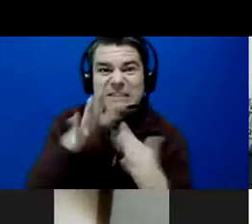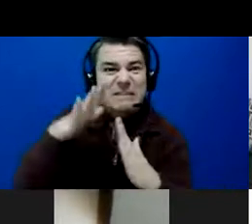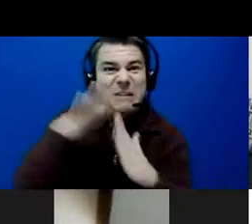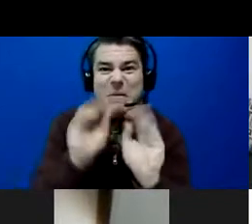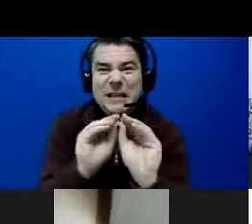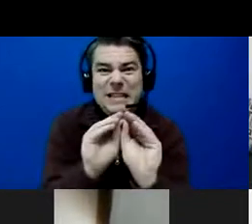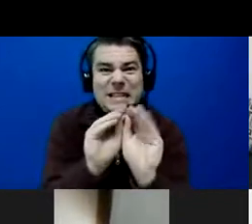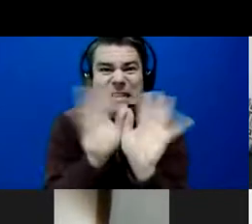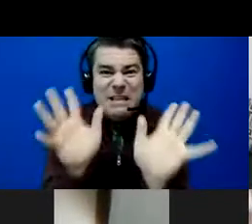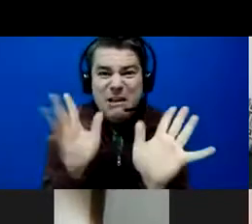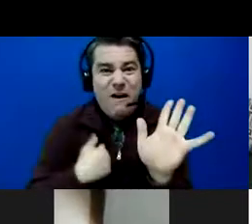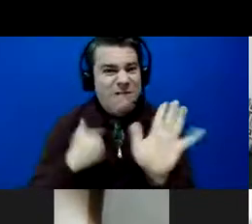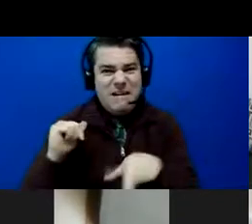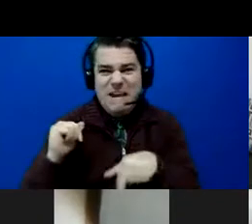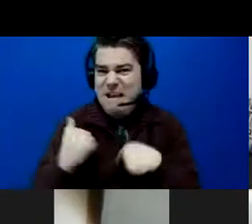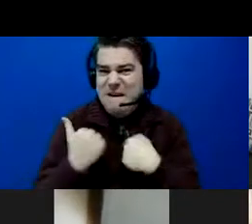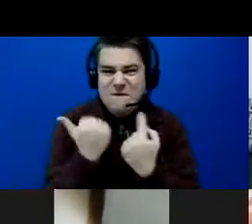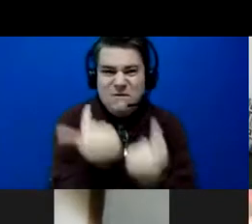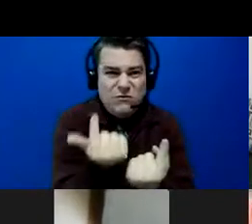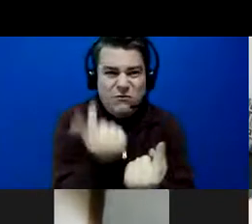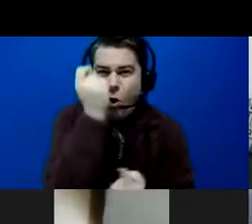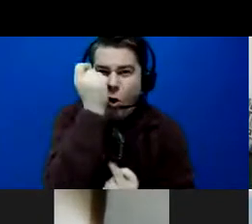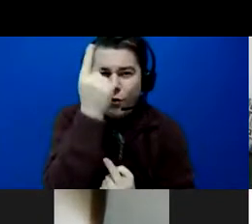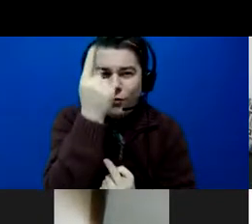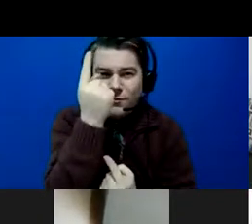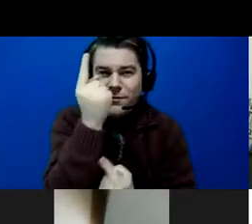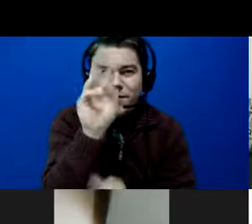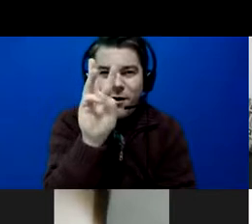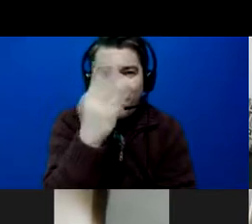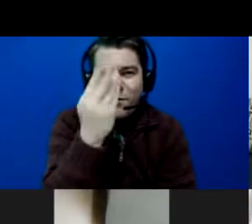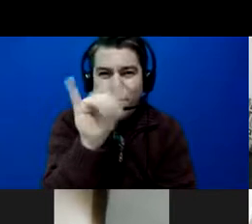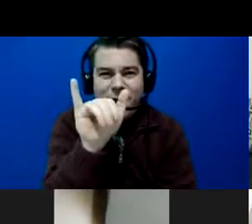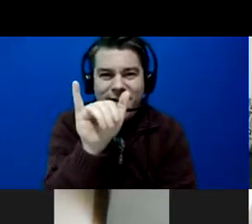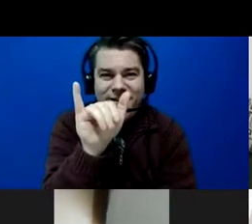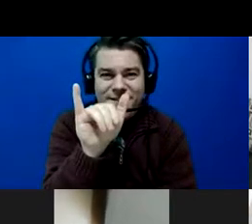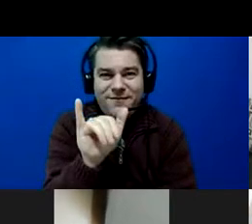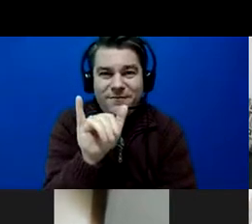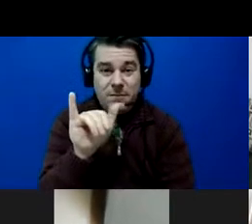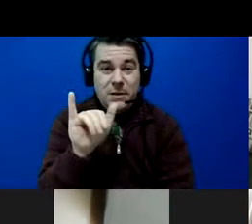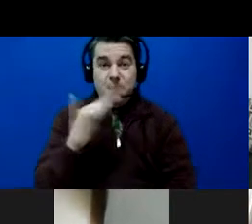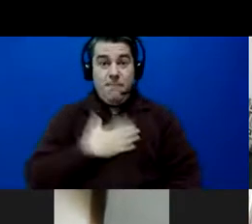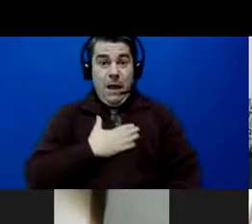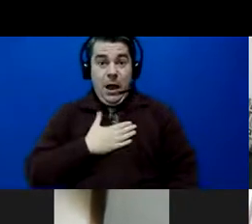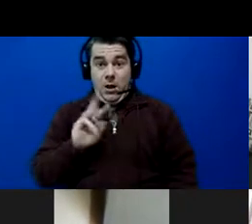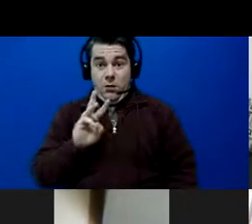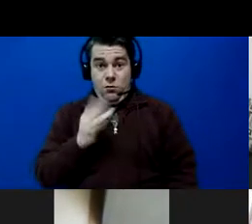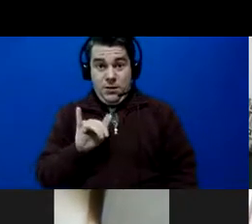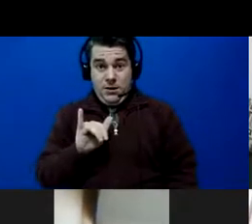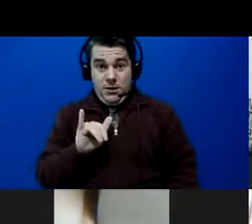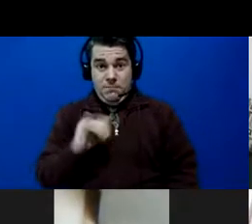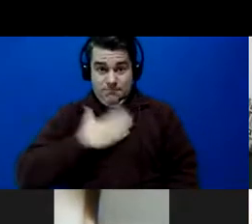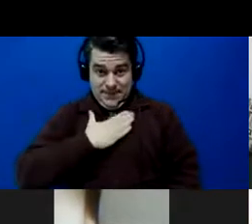understood a why. And I'm going to give you my why. I'm going to give you my